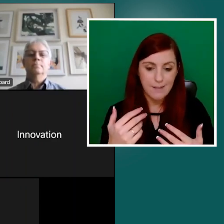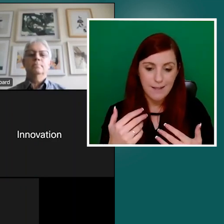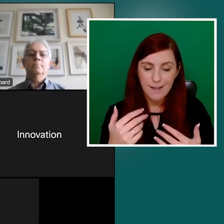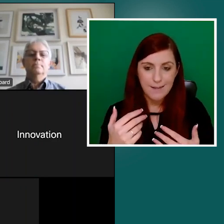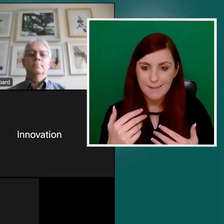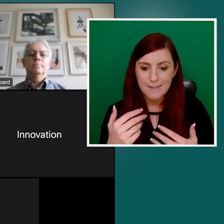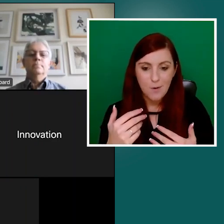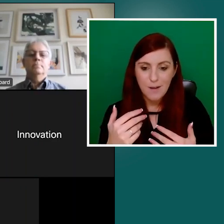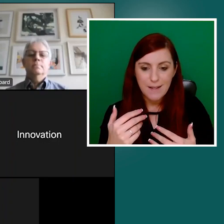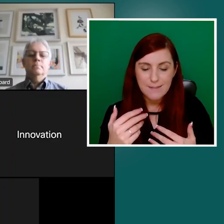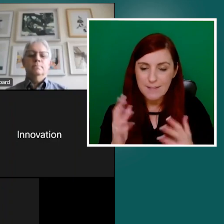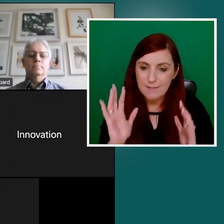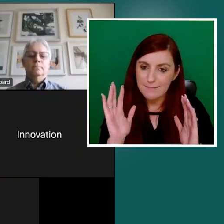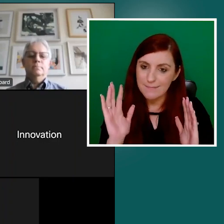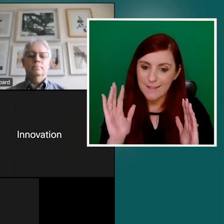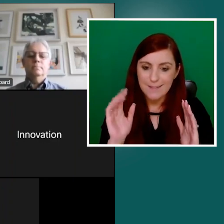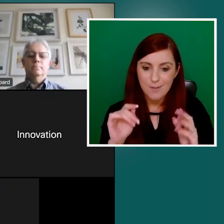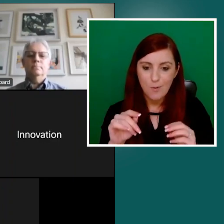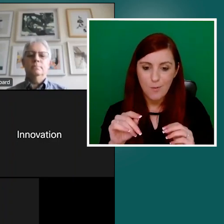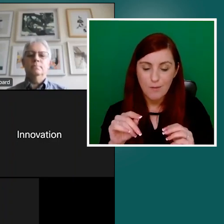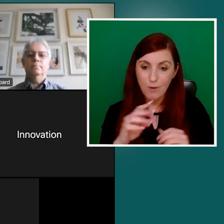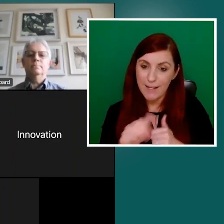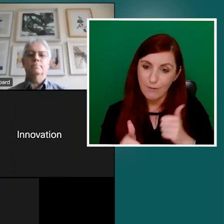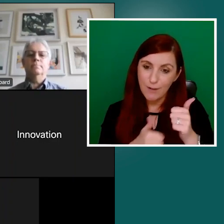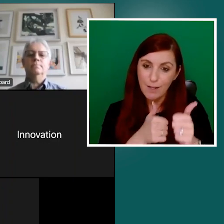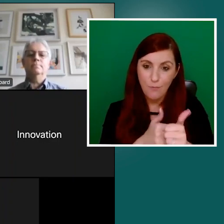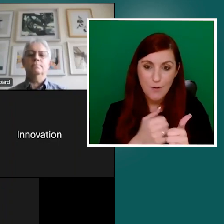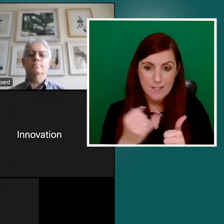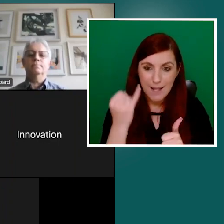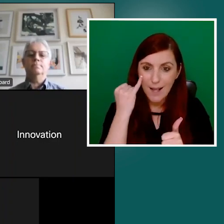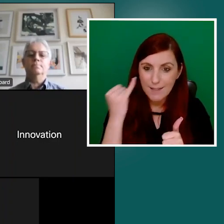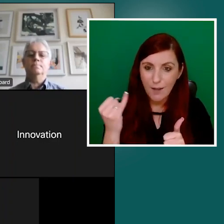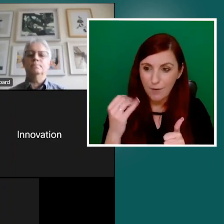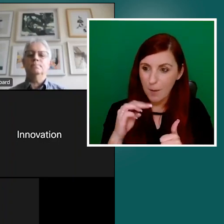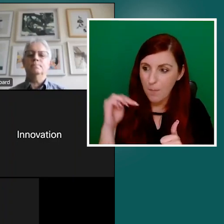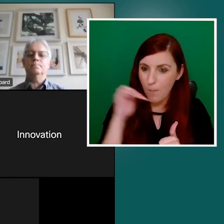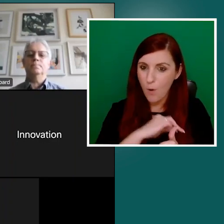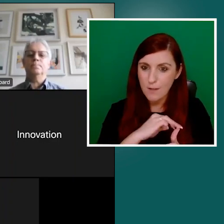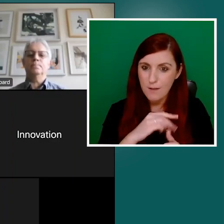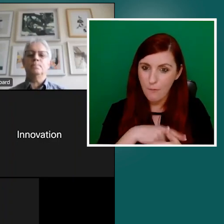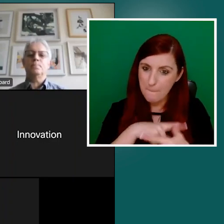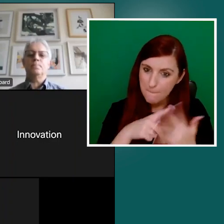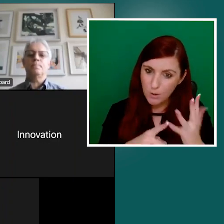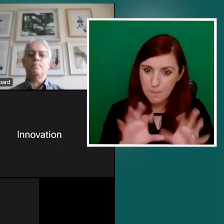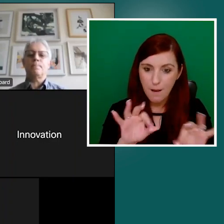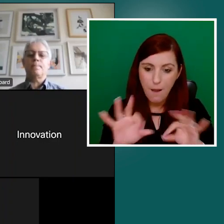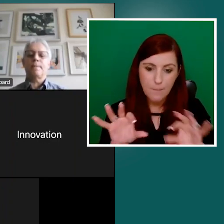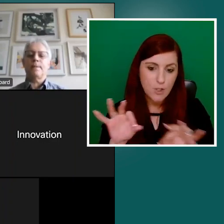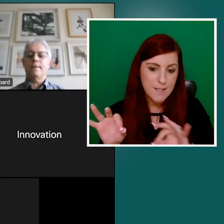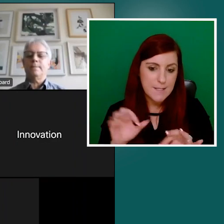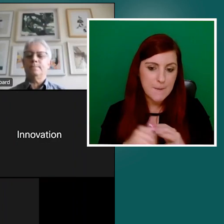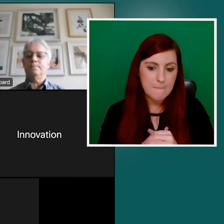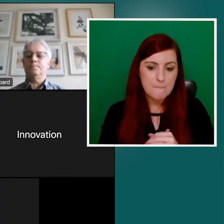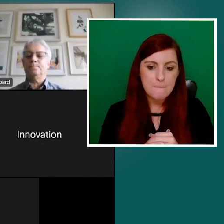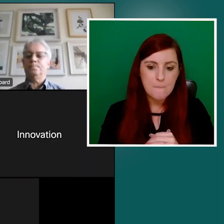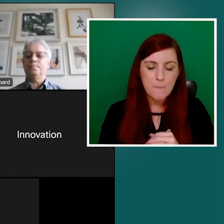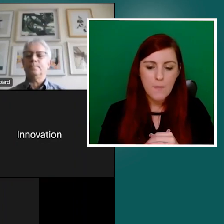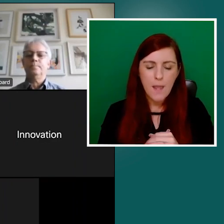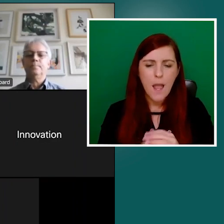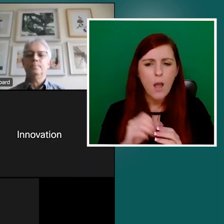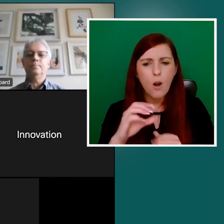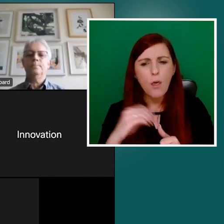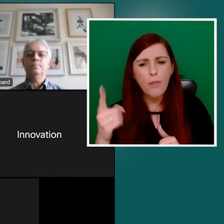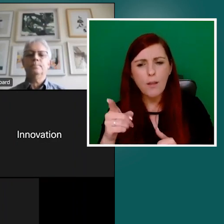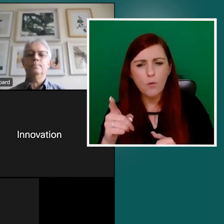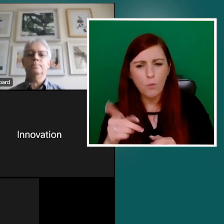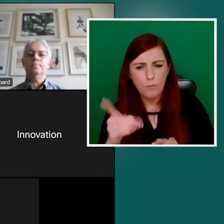of the importance of the multiple formats you've touched on. There's another thing that struck me, actually, you mentioned the private sector, and obviously there's, there's a few